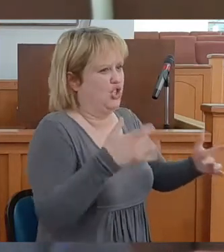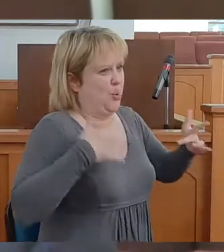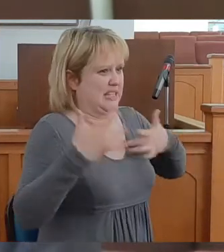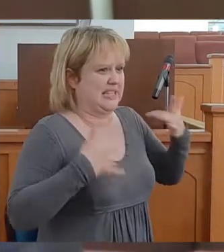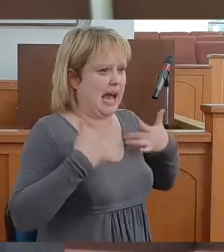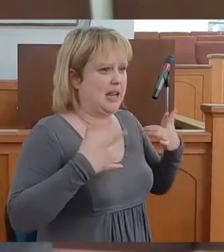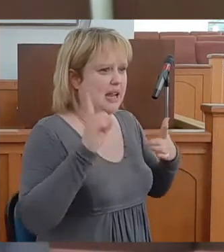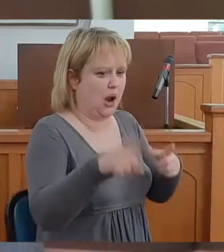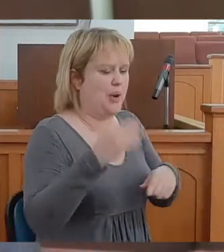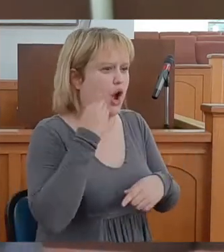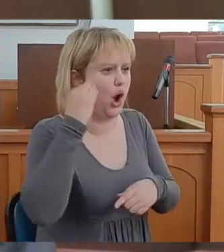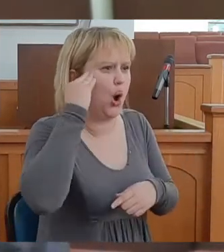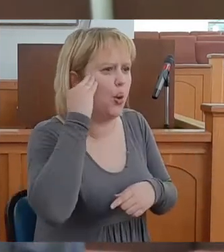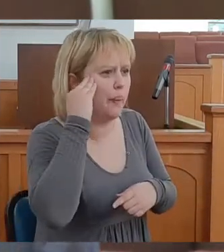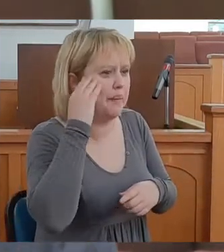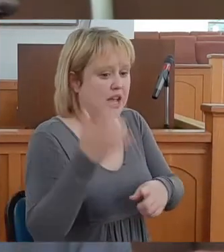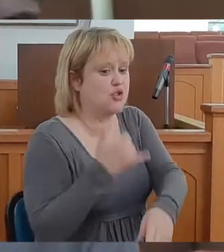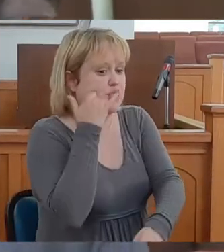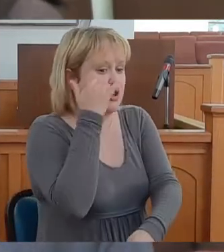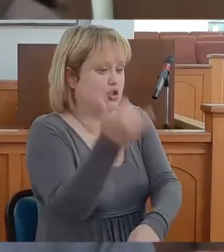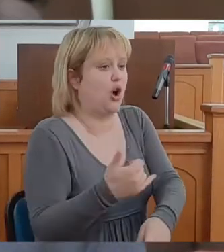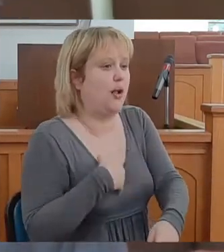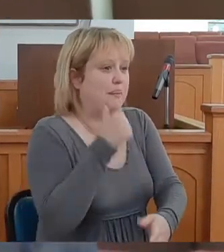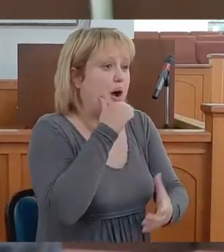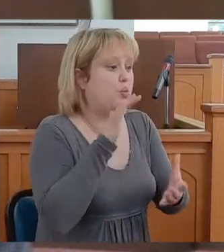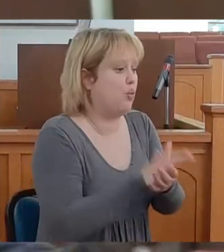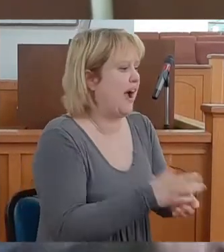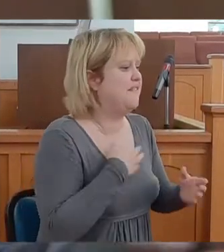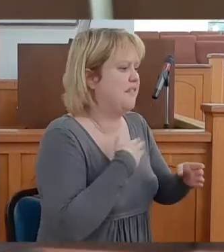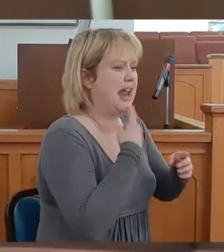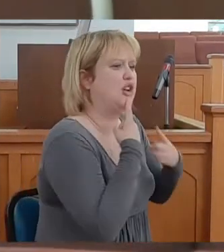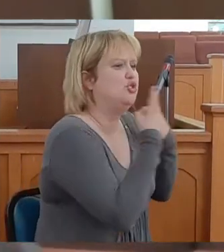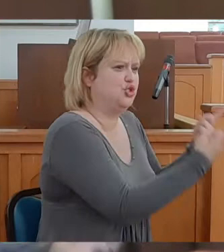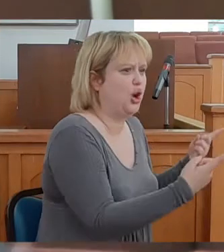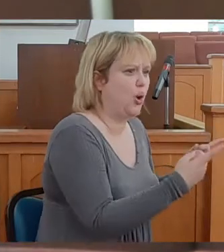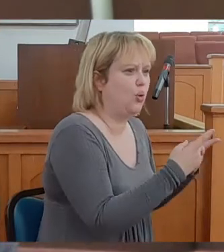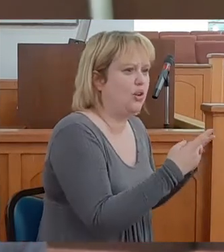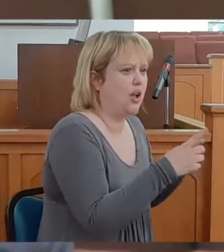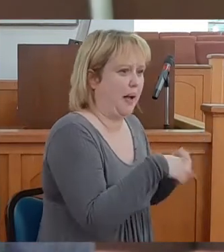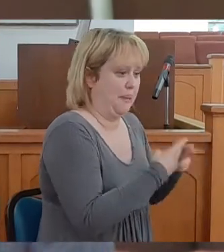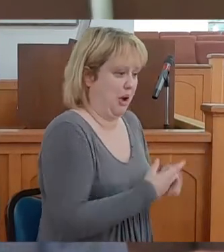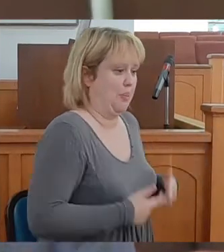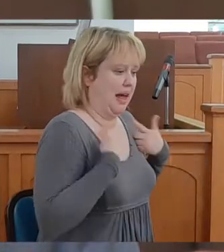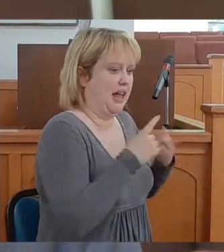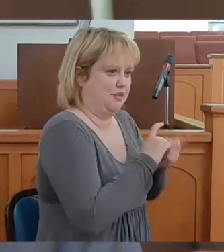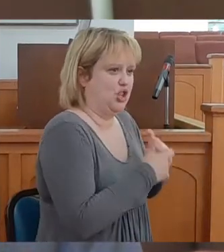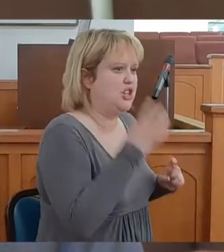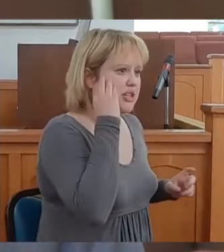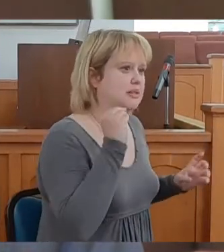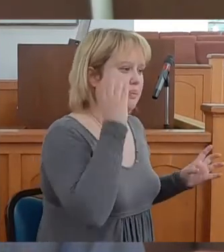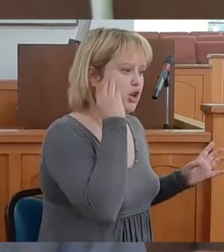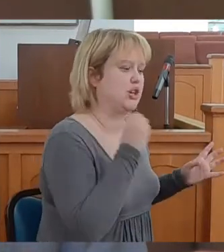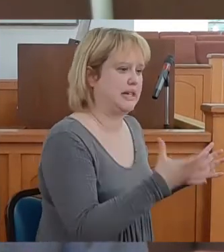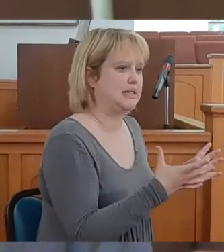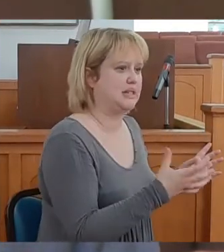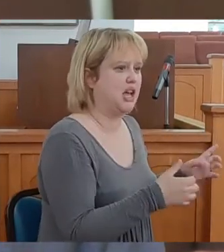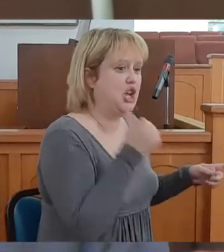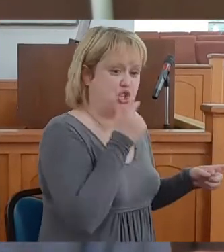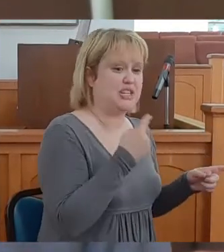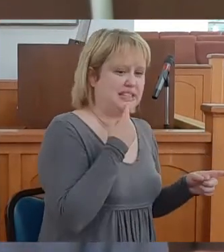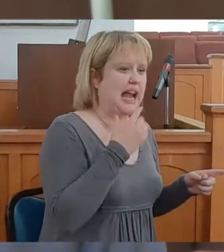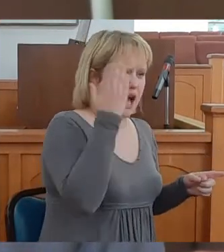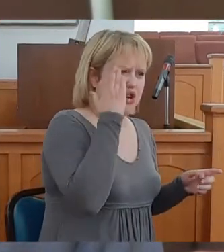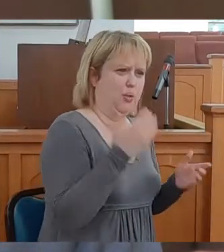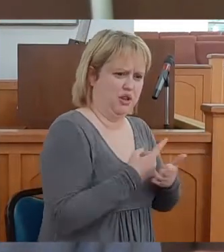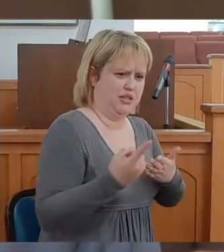I went home, got on the phone. I called my wife, and I shared with her about my life-changing experience. She said,